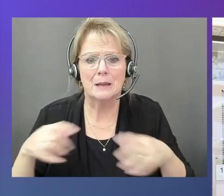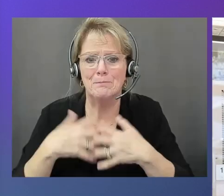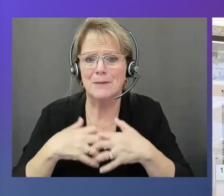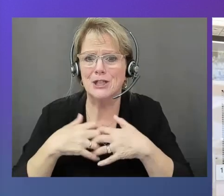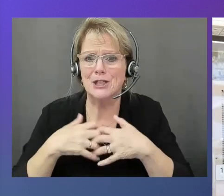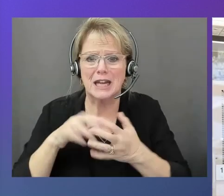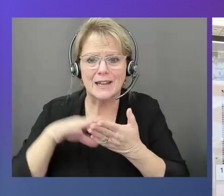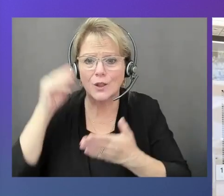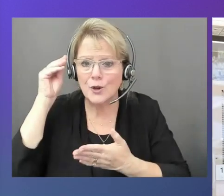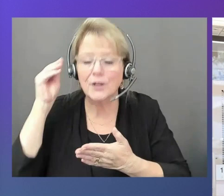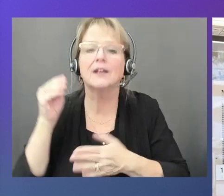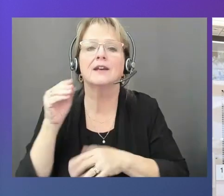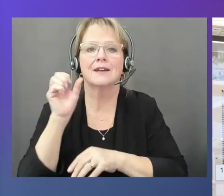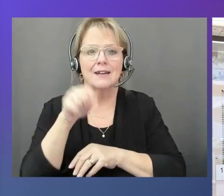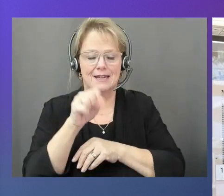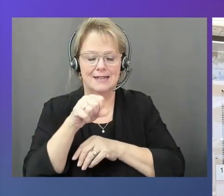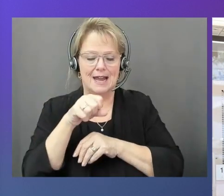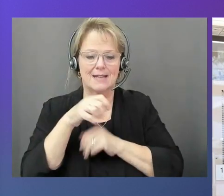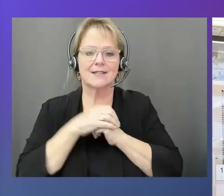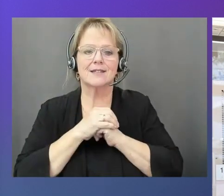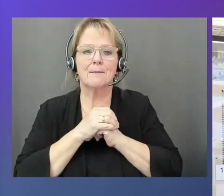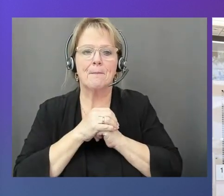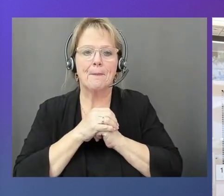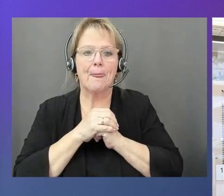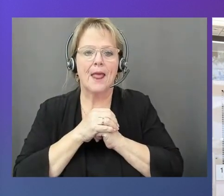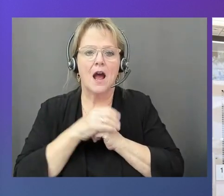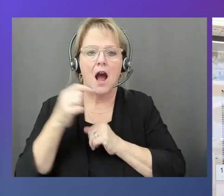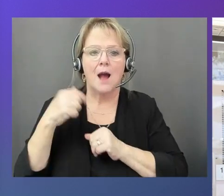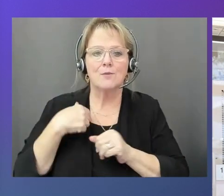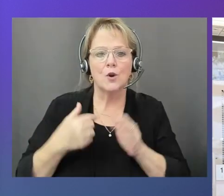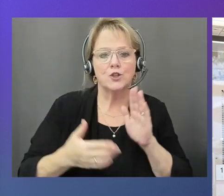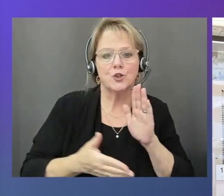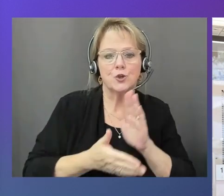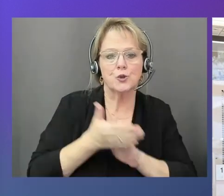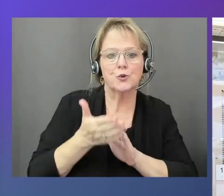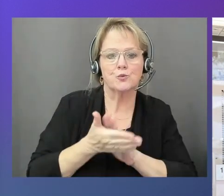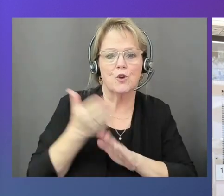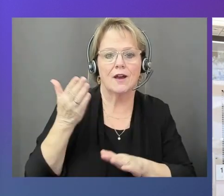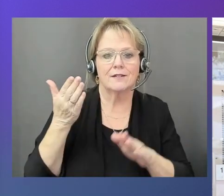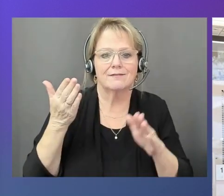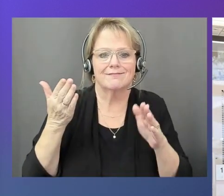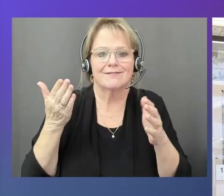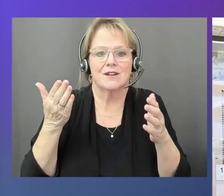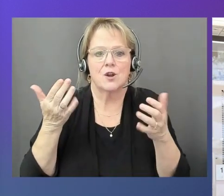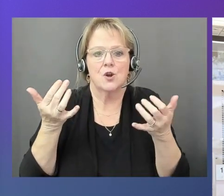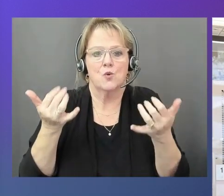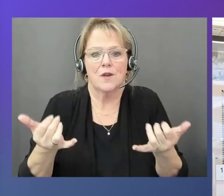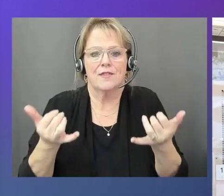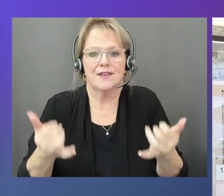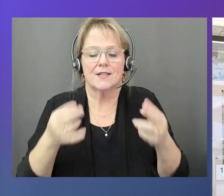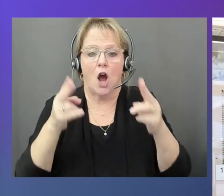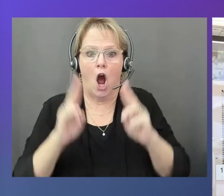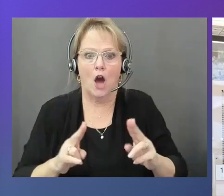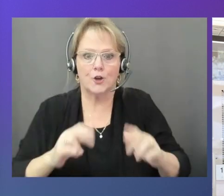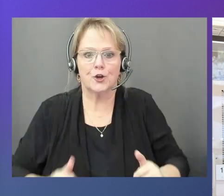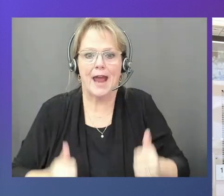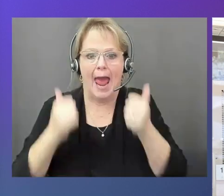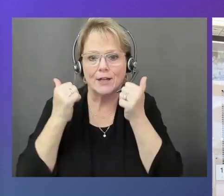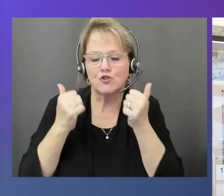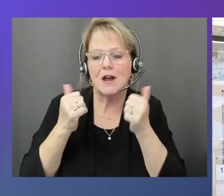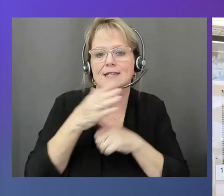the idea now is that on AWS, I'm going to run with SageMaker my training of the model and eventually I can get it deployed on Outpost.